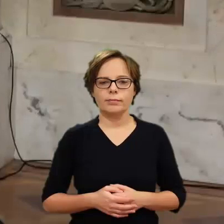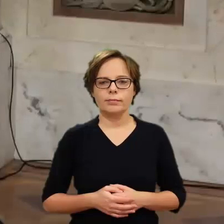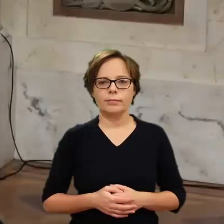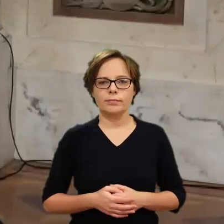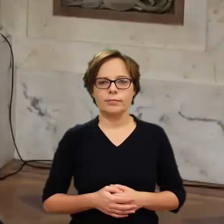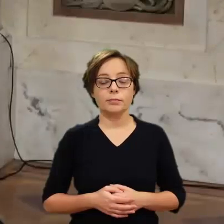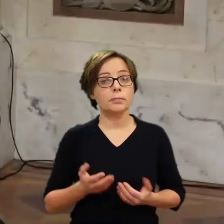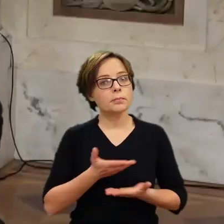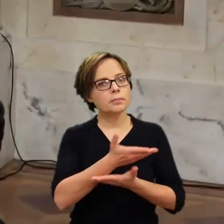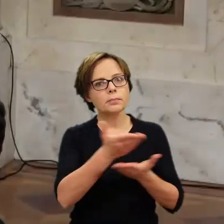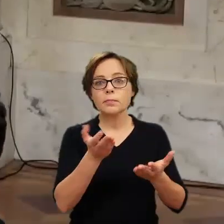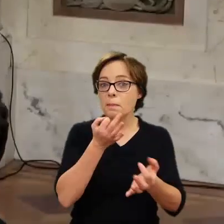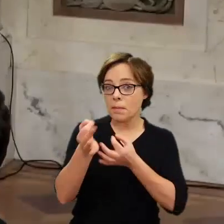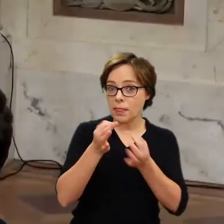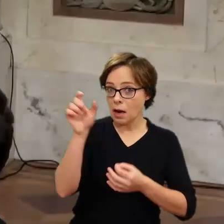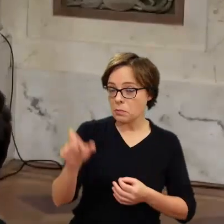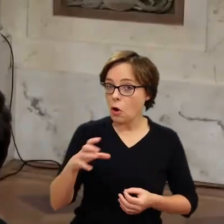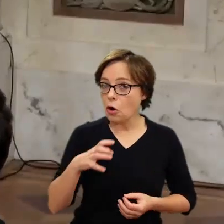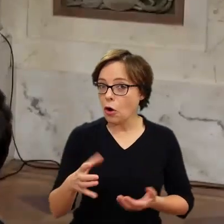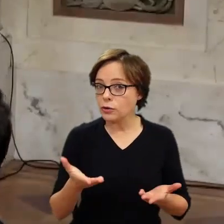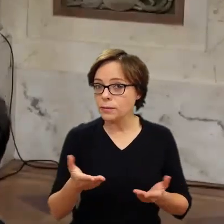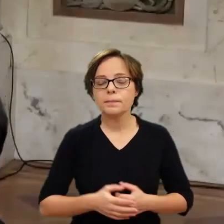Czy mają Państwo jakieś pytania do naszego gościa?